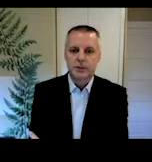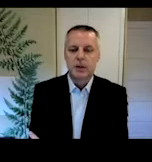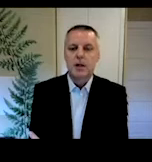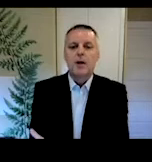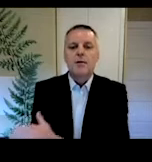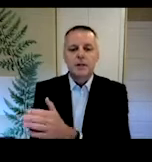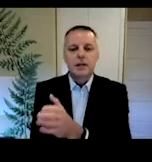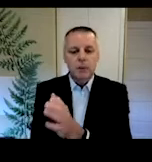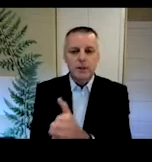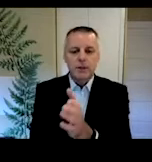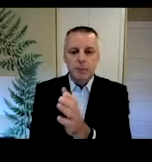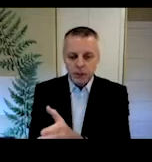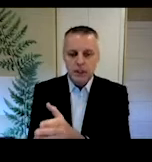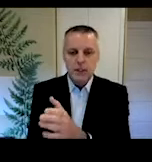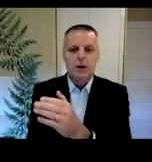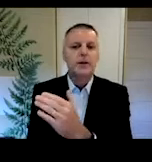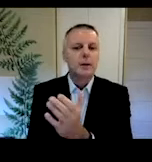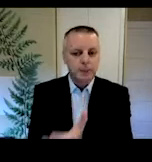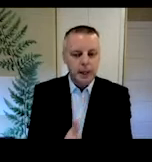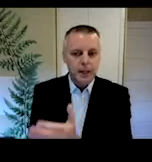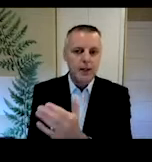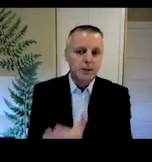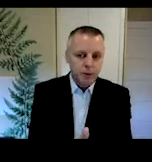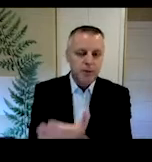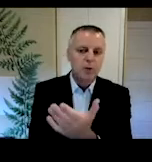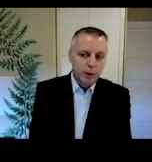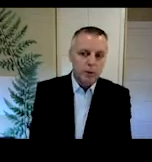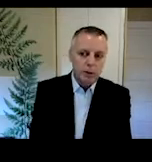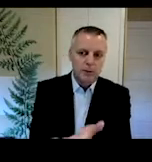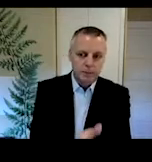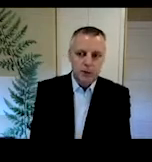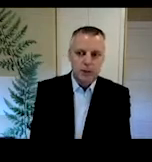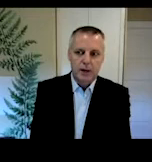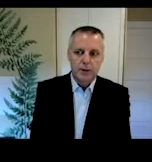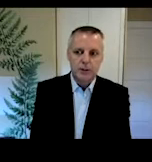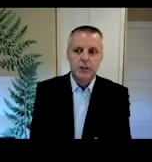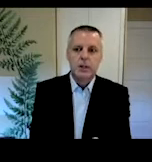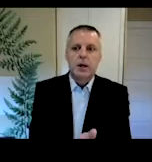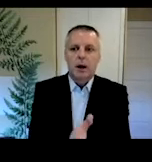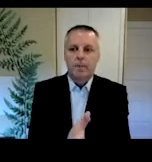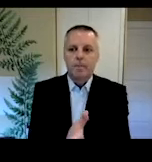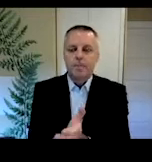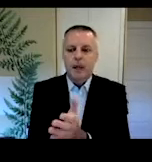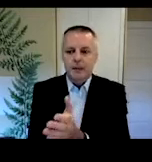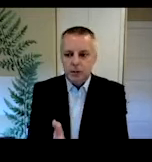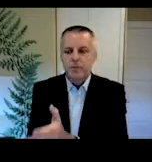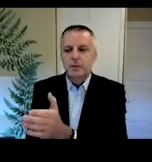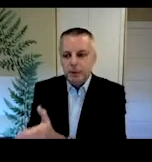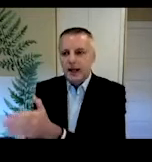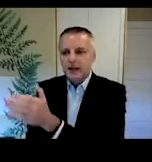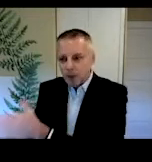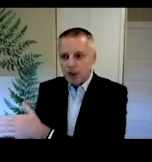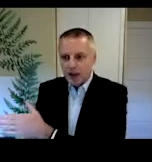classroom, focusing mostly on the unplanned, unscripted, real-world spoken language and the